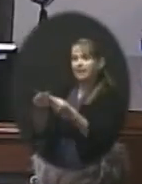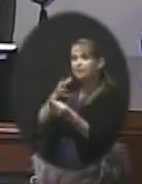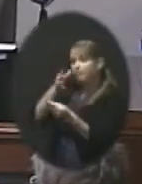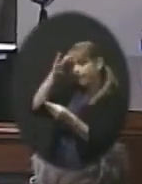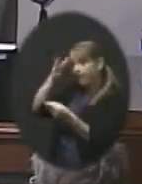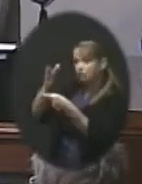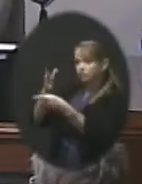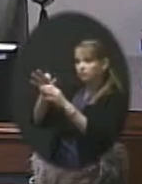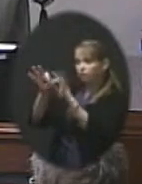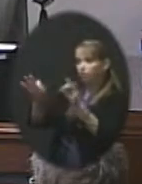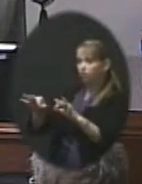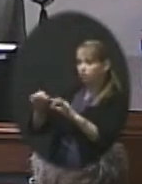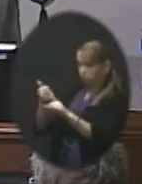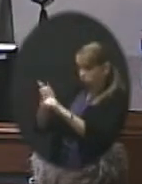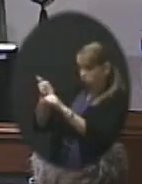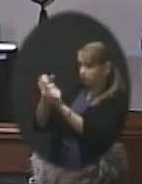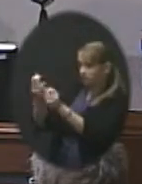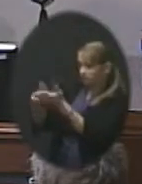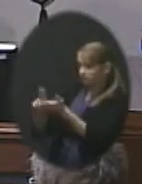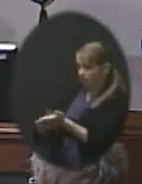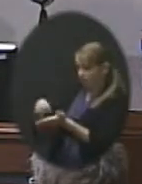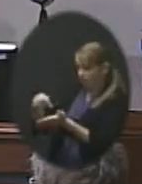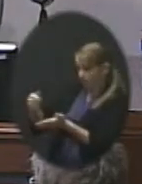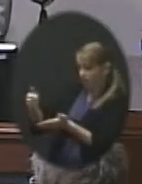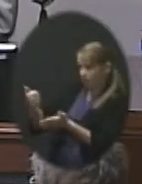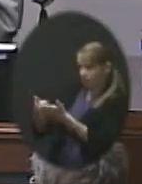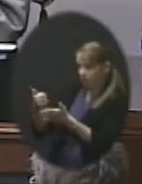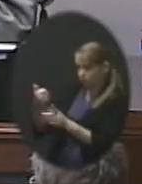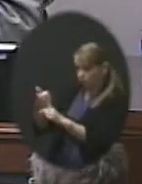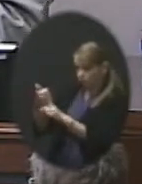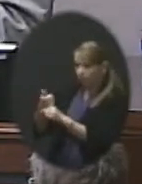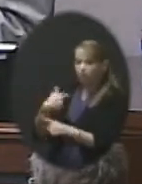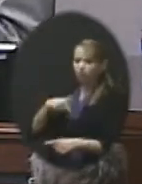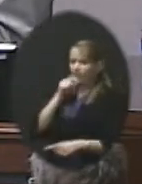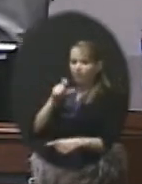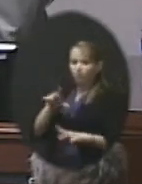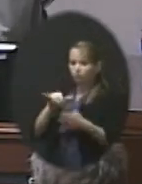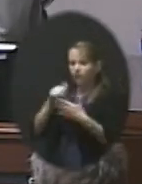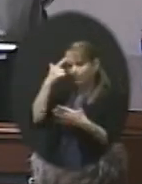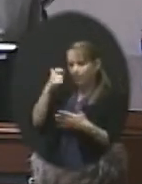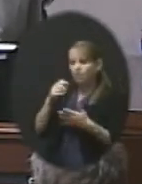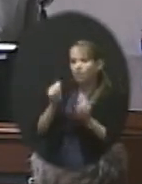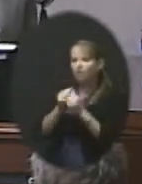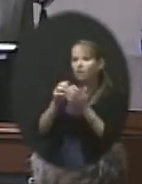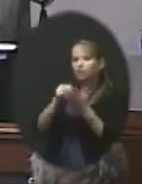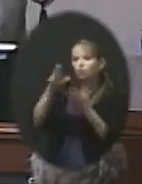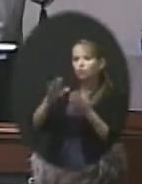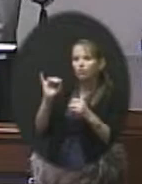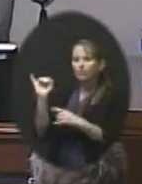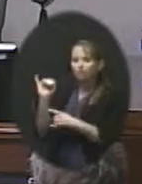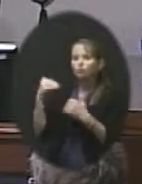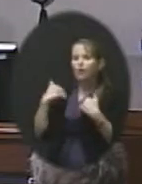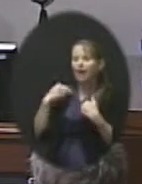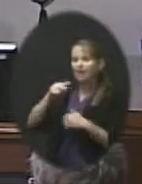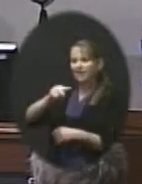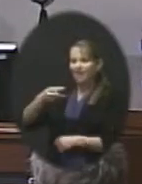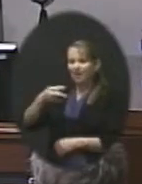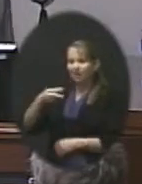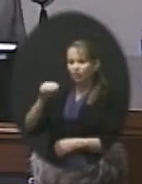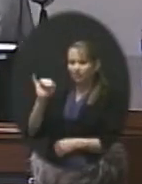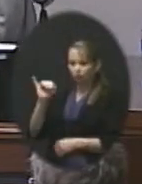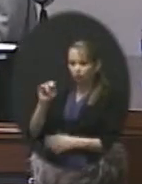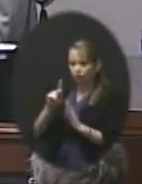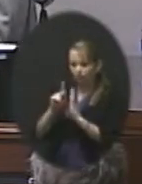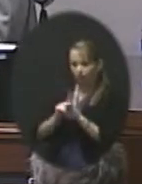yourself for optional insurance. In we don't have to do this because through student assurance, we have an insurance policy. a secondary policy